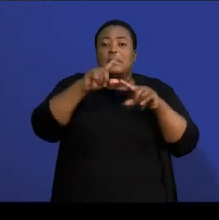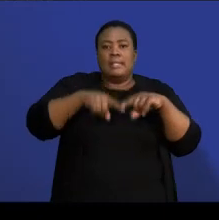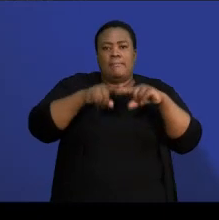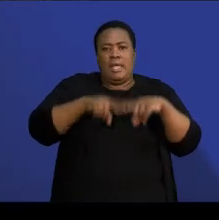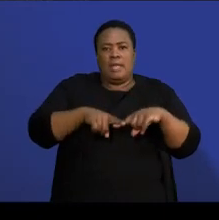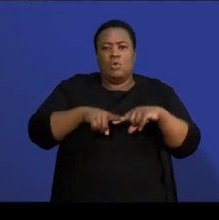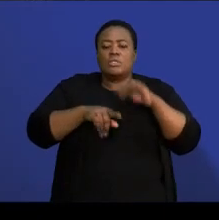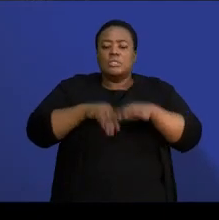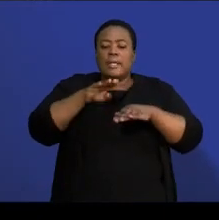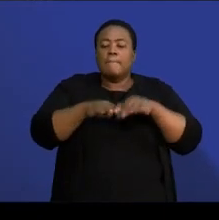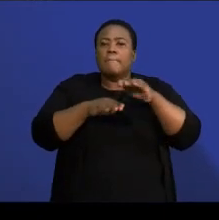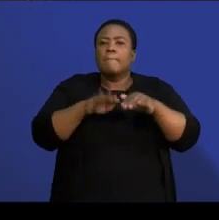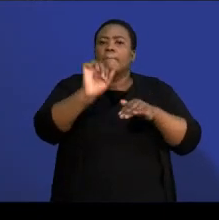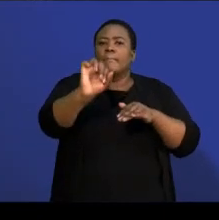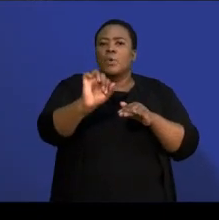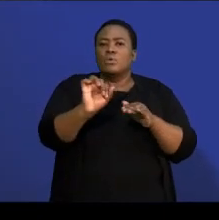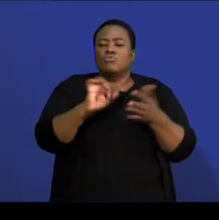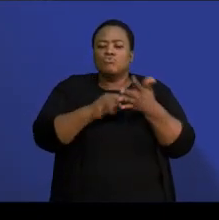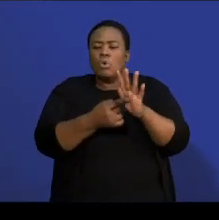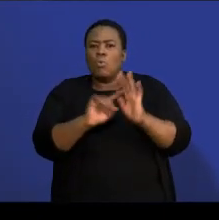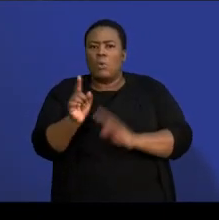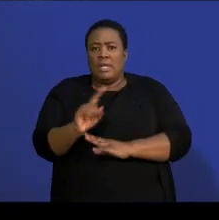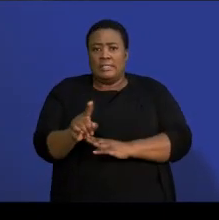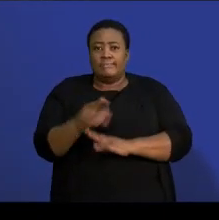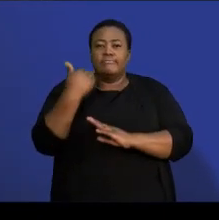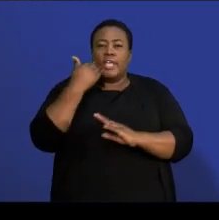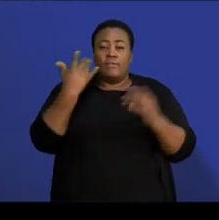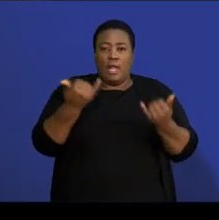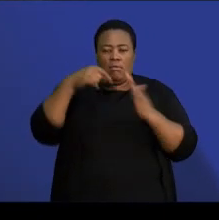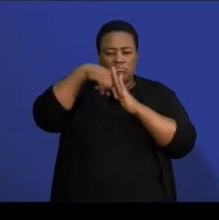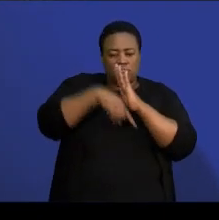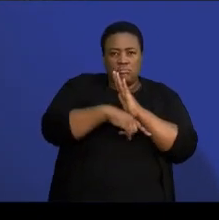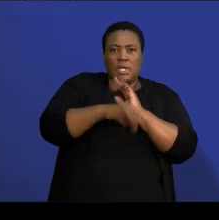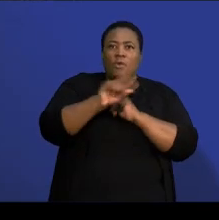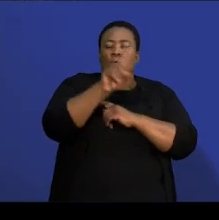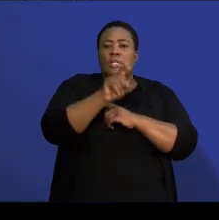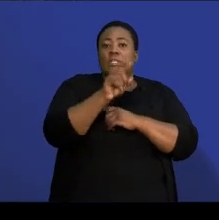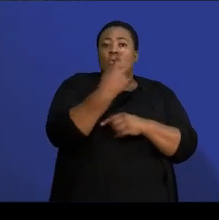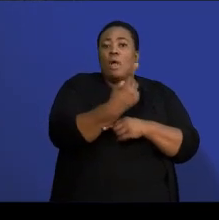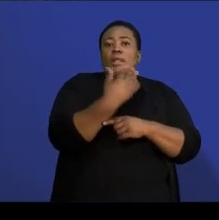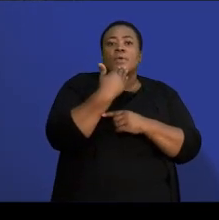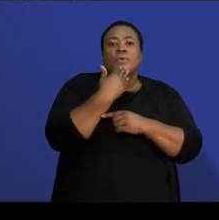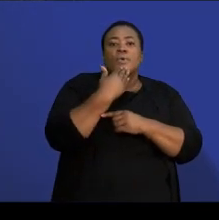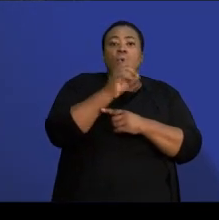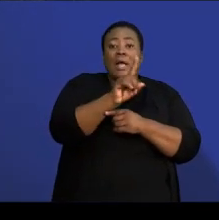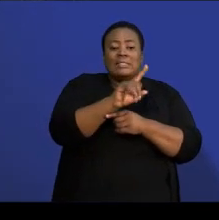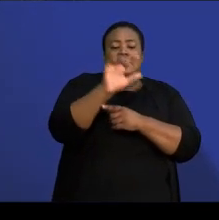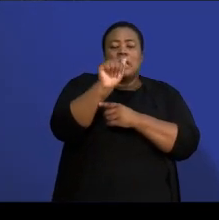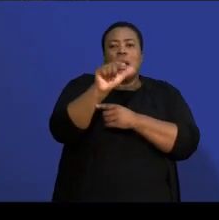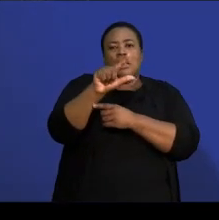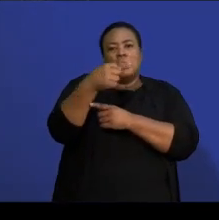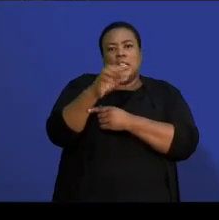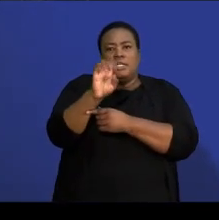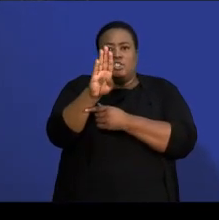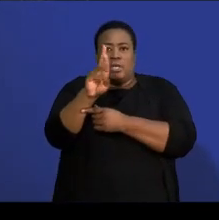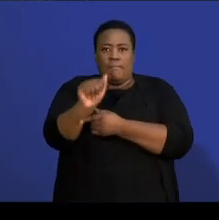And then if we just go into great detail now, question 1 is algebra and some equations, which ranges